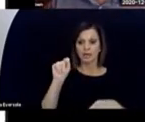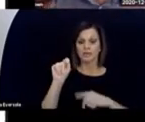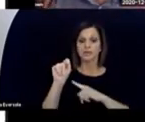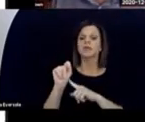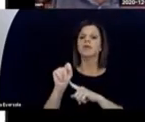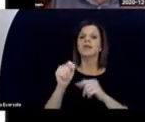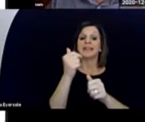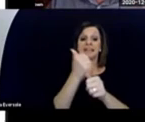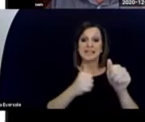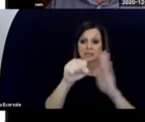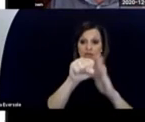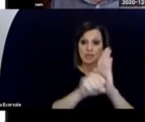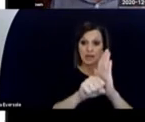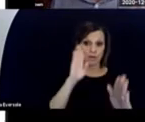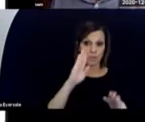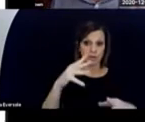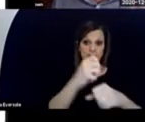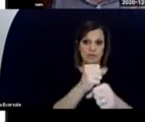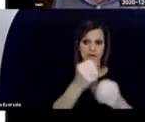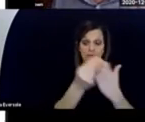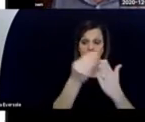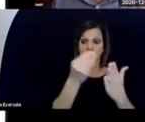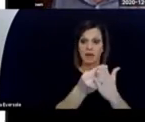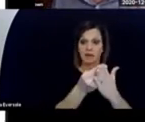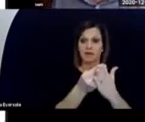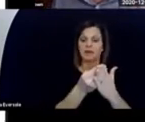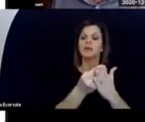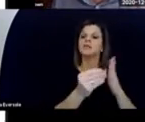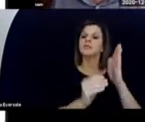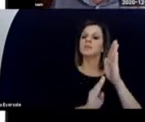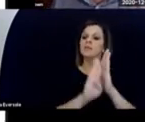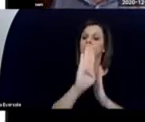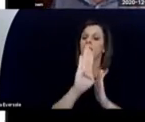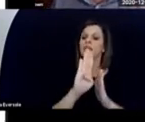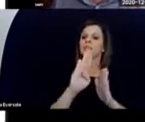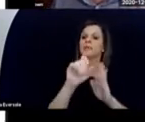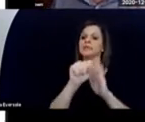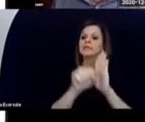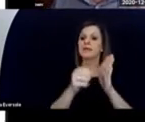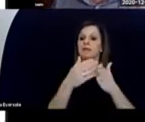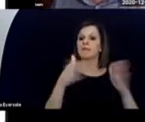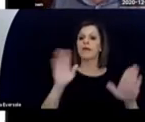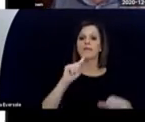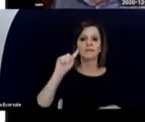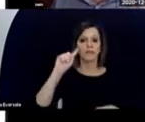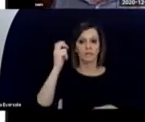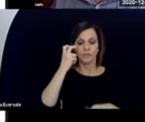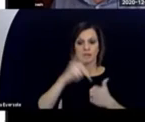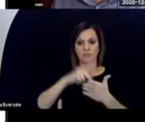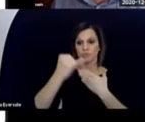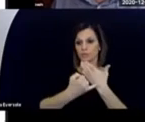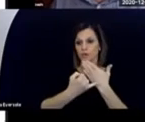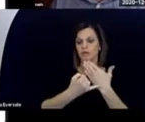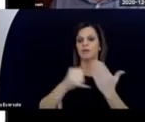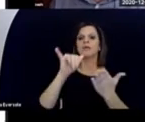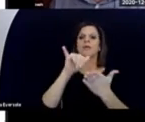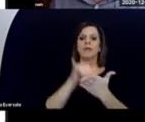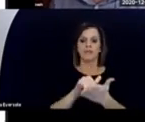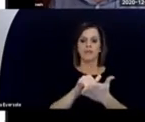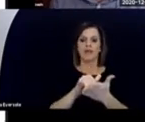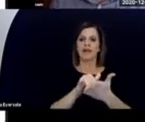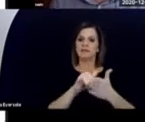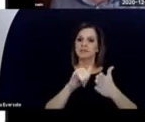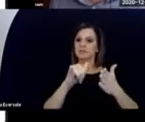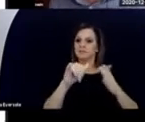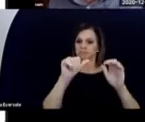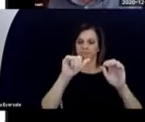every individual state to create a statewide deaf-blind project. And that structure